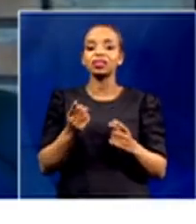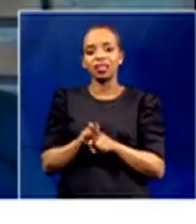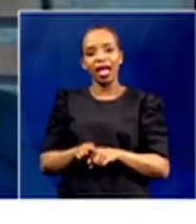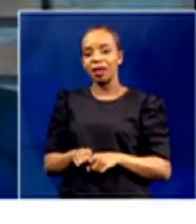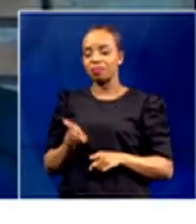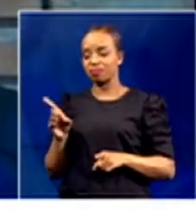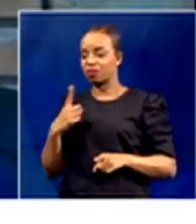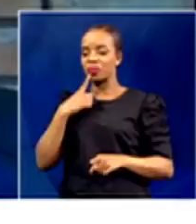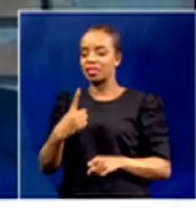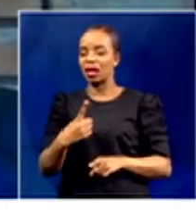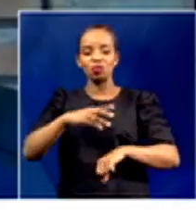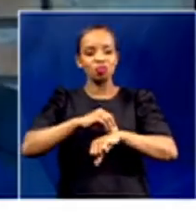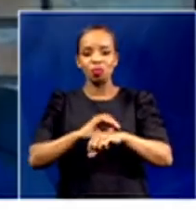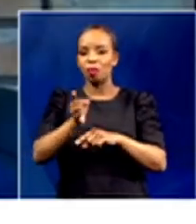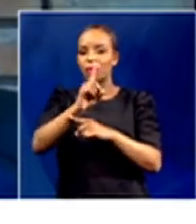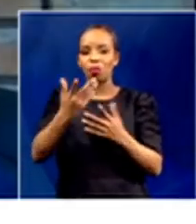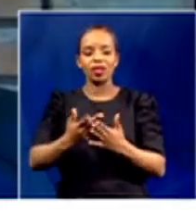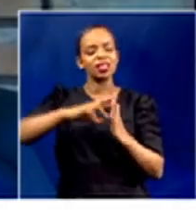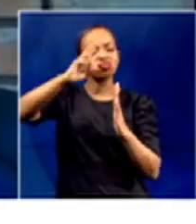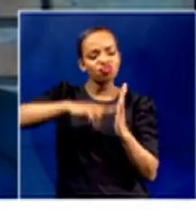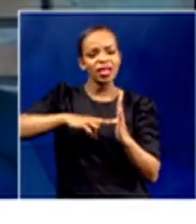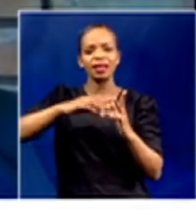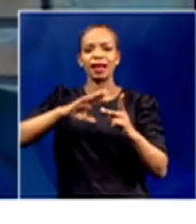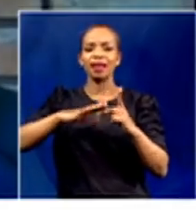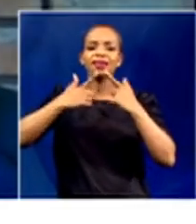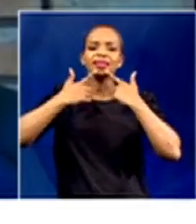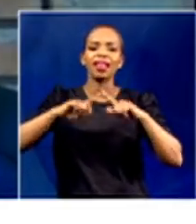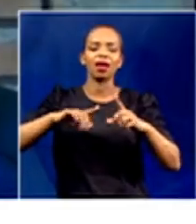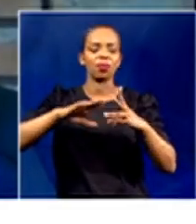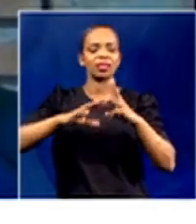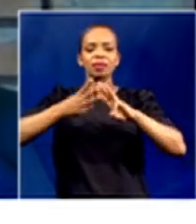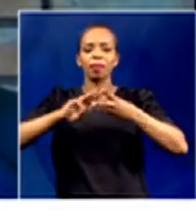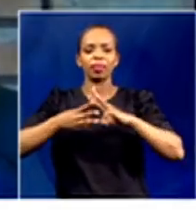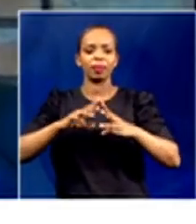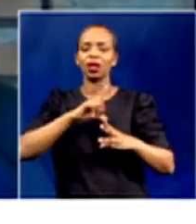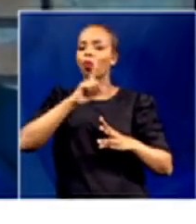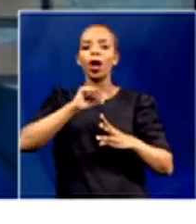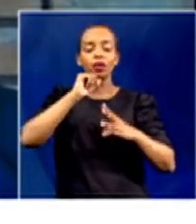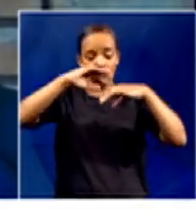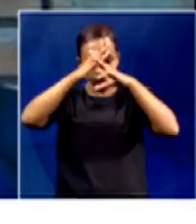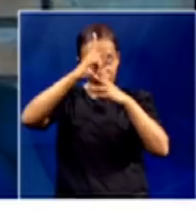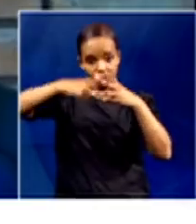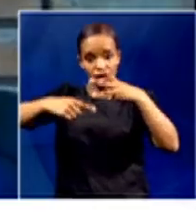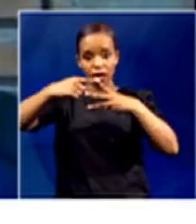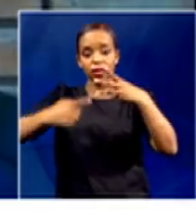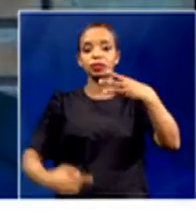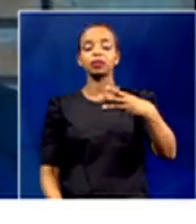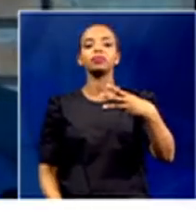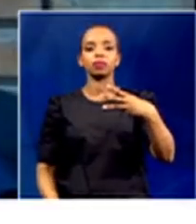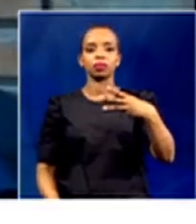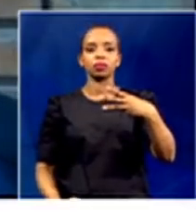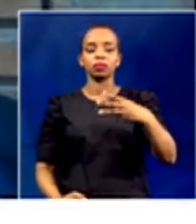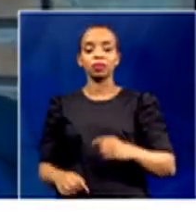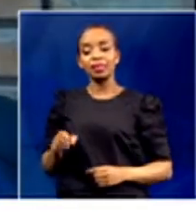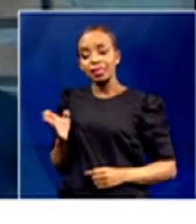it's reading, it's language, and it's mathematics. So why are we not concentrating on those things in the primary school? DeLopi is right.